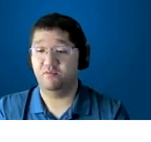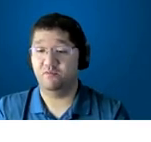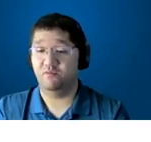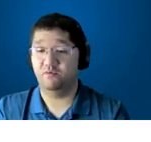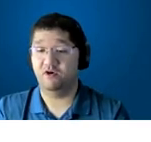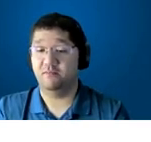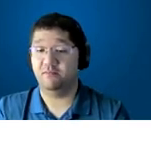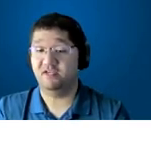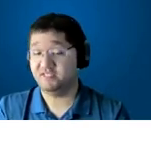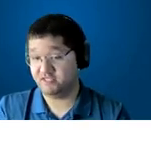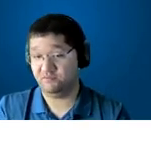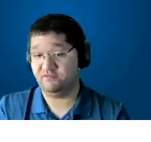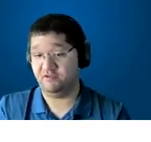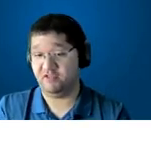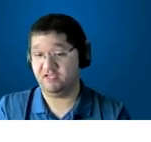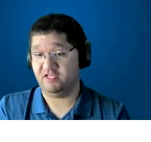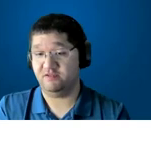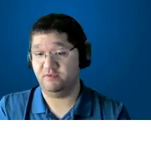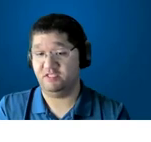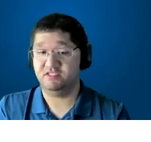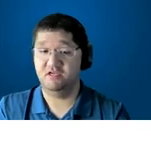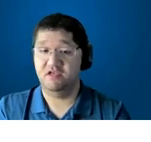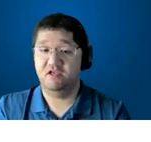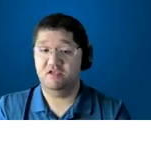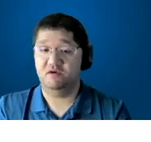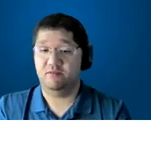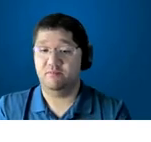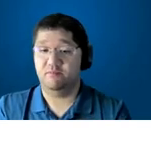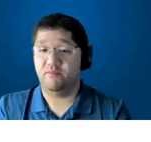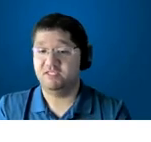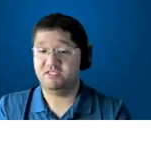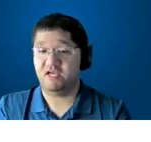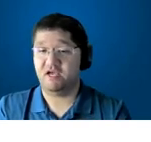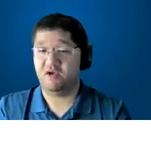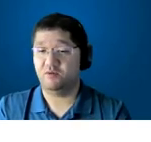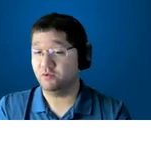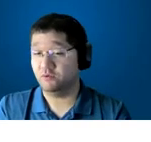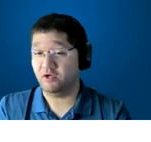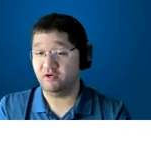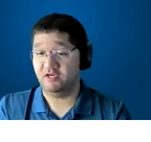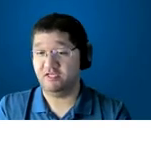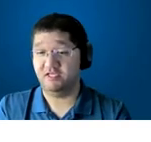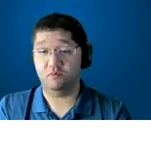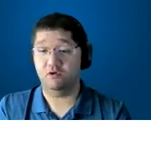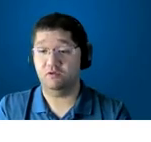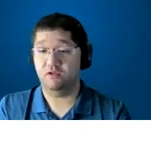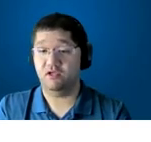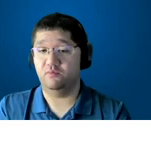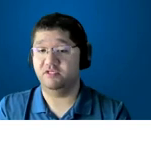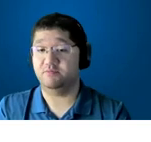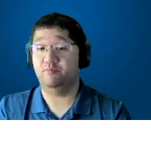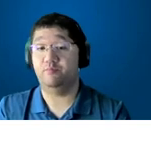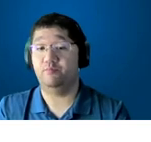and what my sister was feeling that day at the beach you know it meant i was no longer an equal